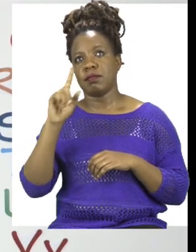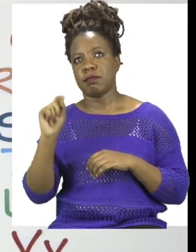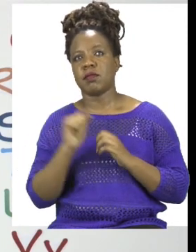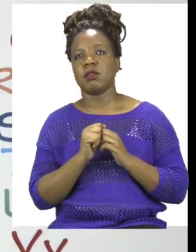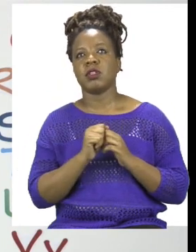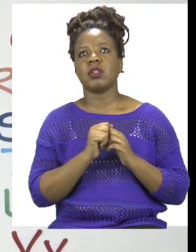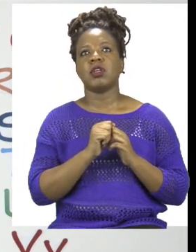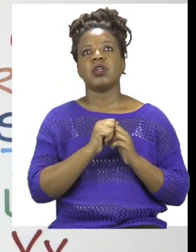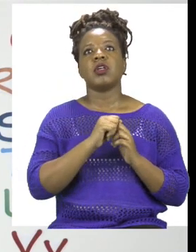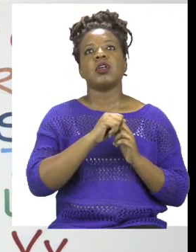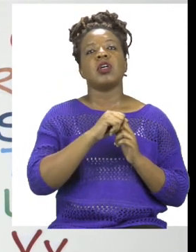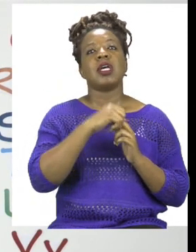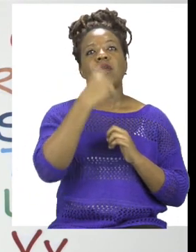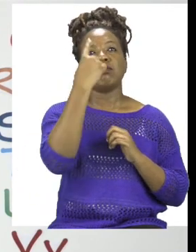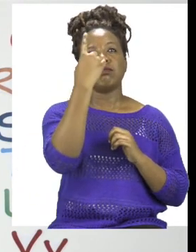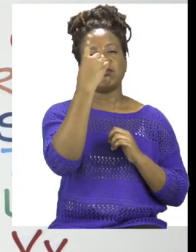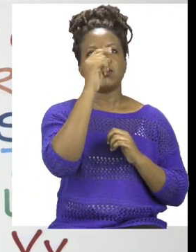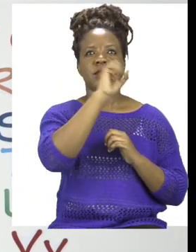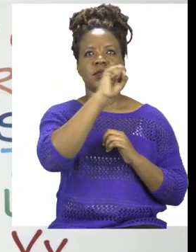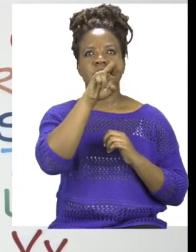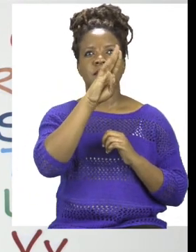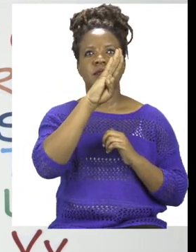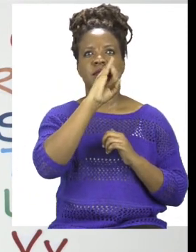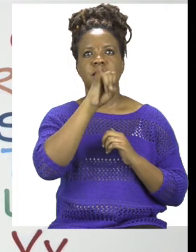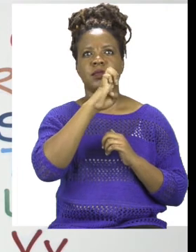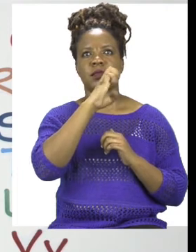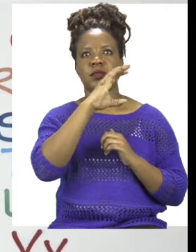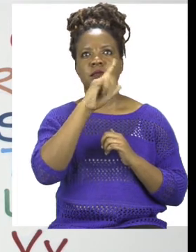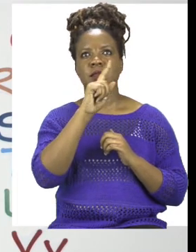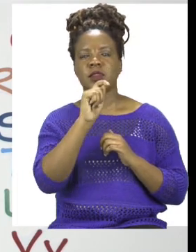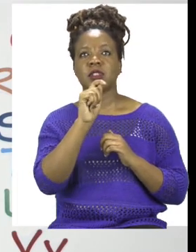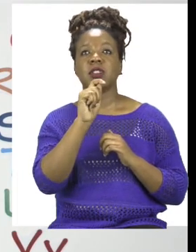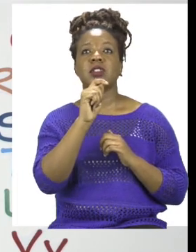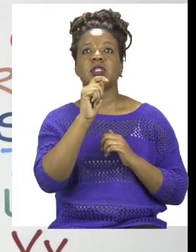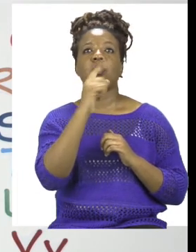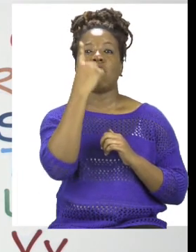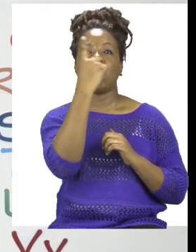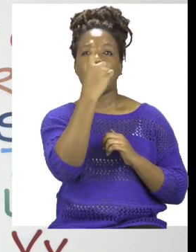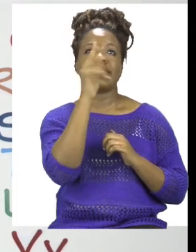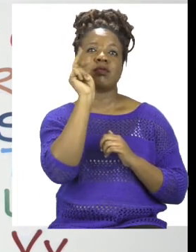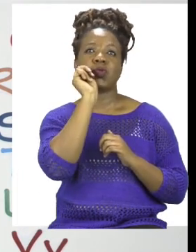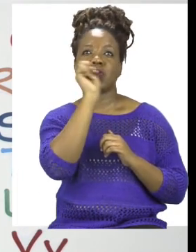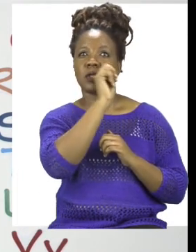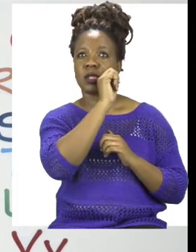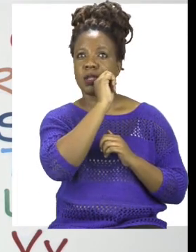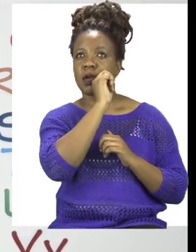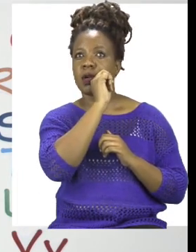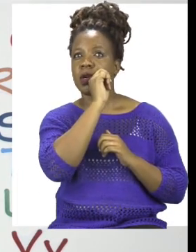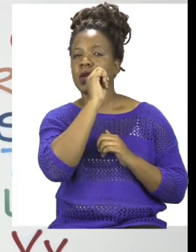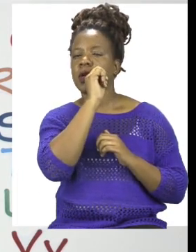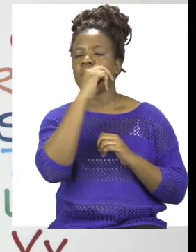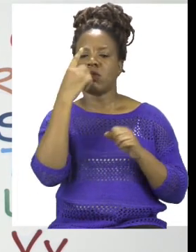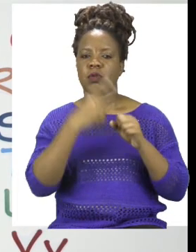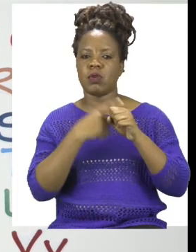use an S. And then when we have a plural noun, we have to remove or not